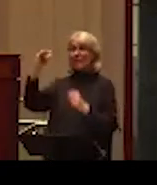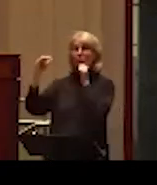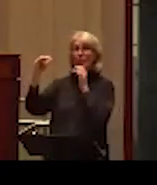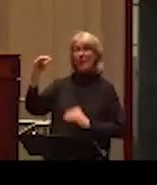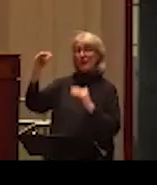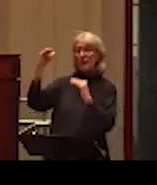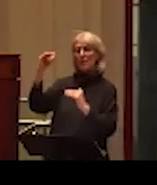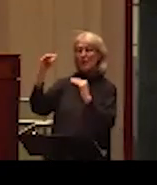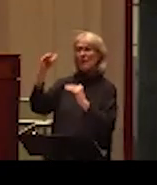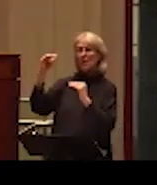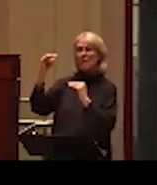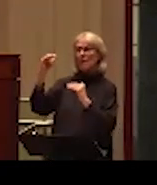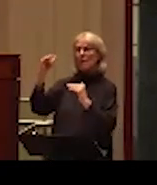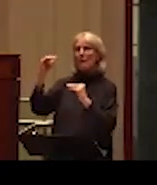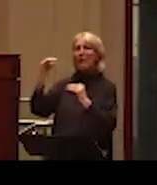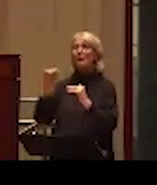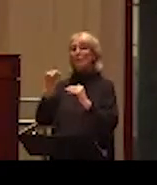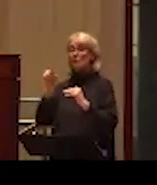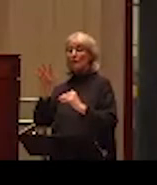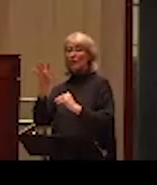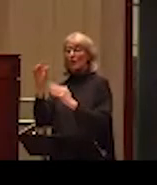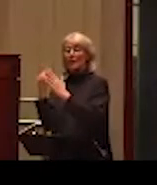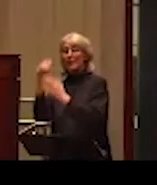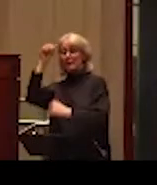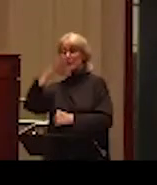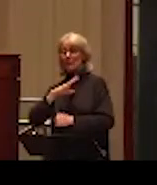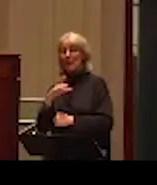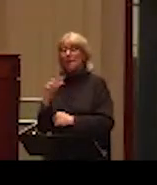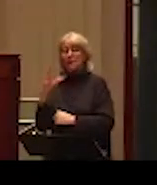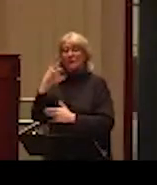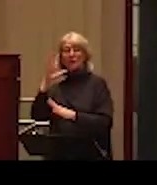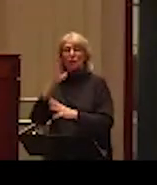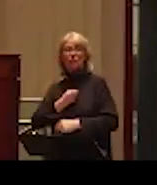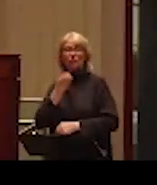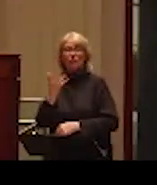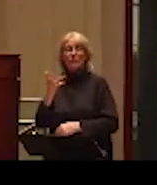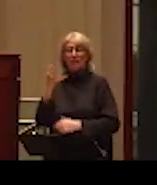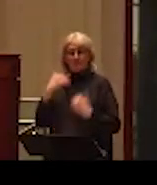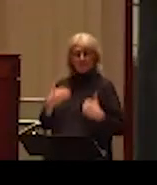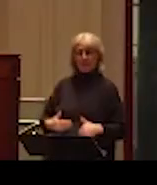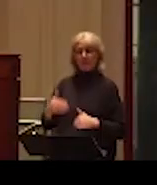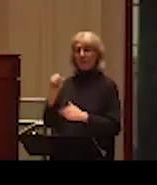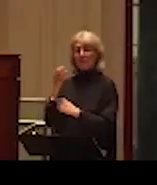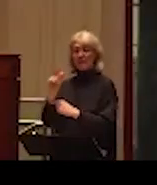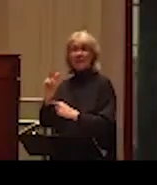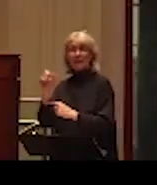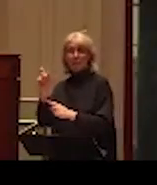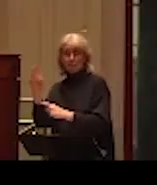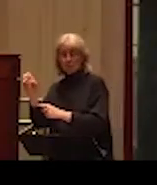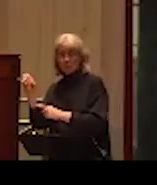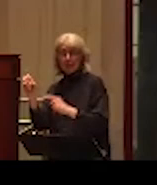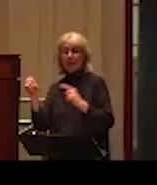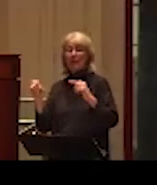was around 400,000 men identified as victims of physical or sexual abuse compared to around 350